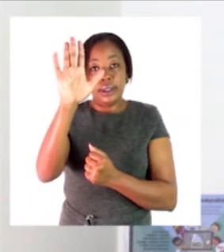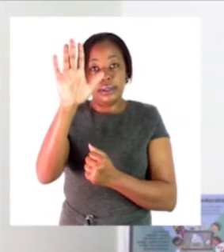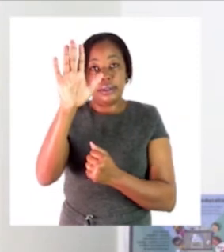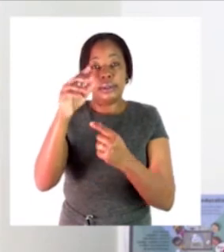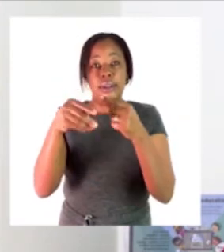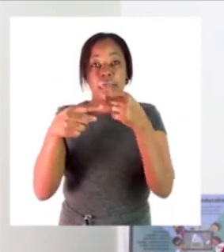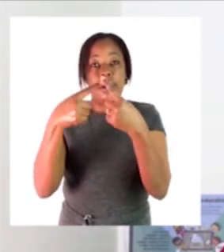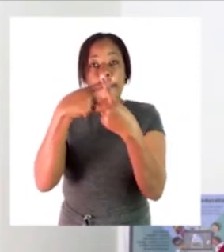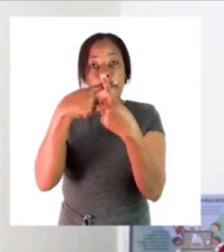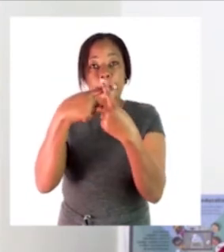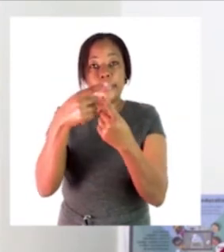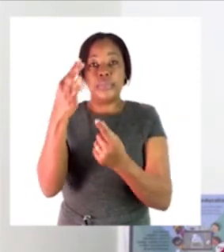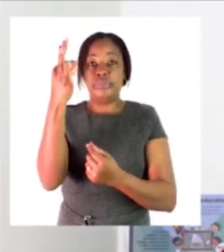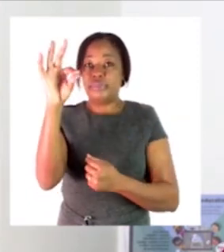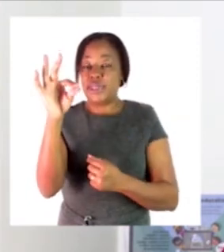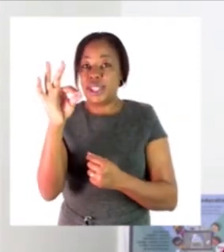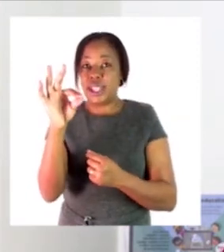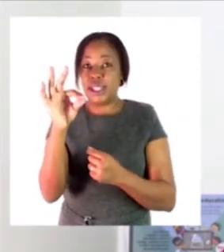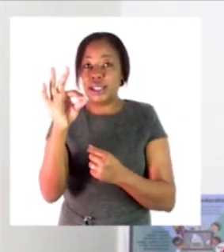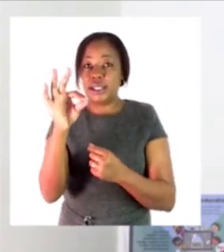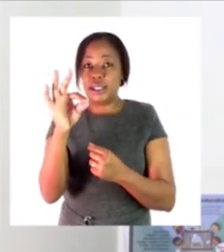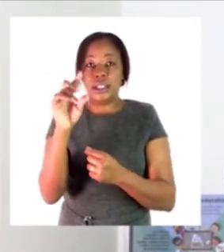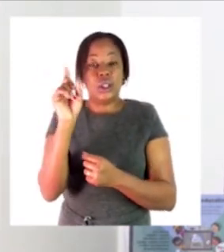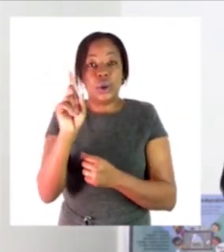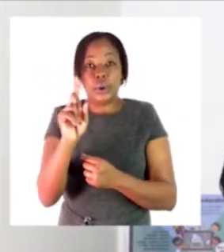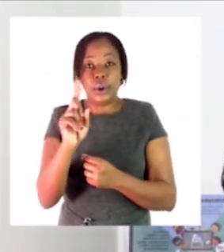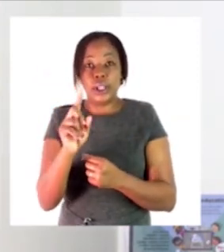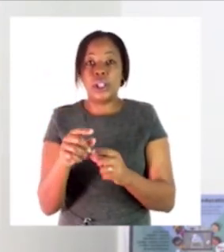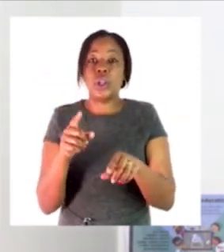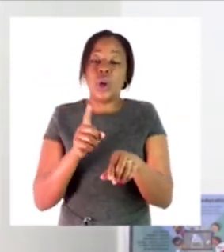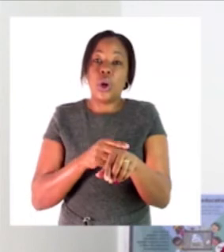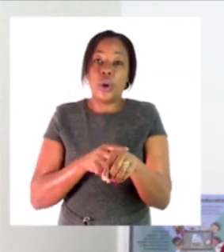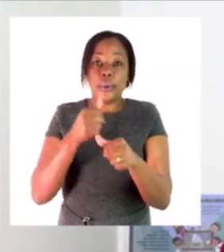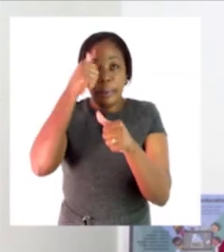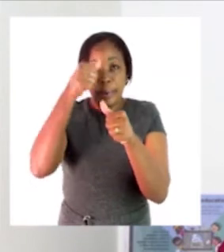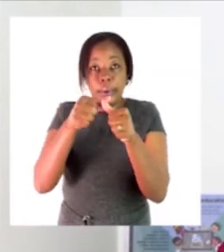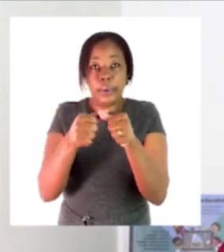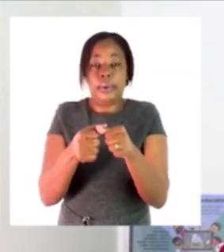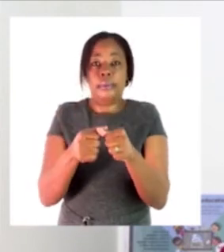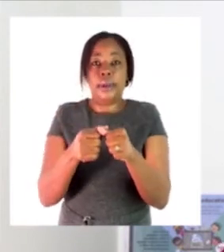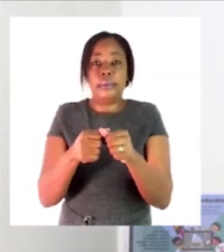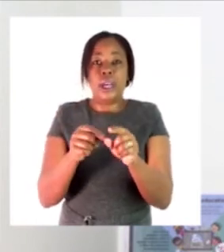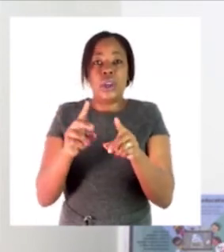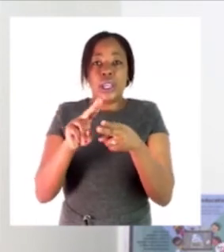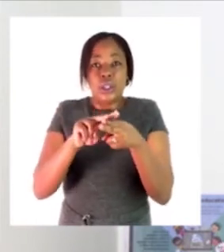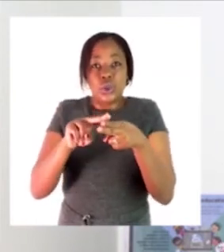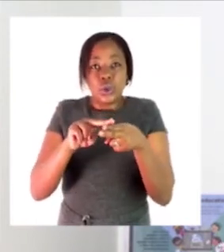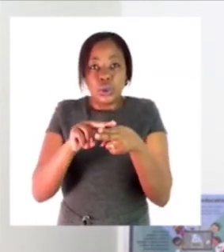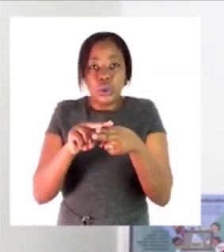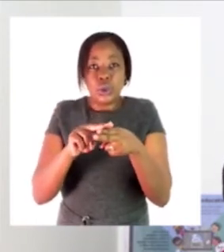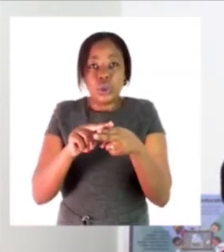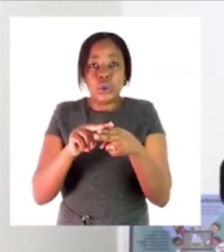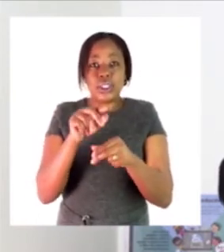sticks or you can get the bottle tops whatever you can use that can help you to count all right on the chalkboard i'm going to use the